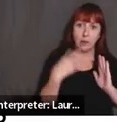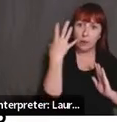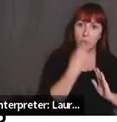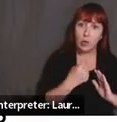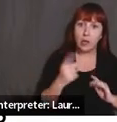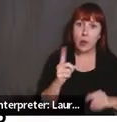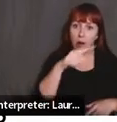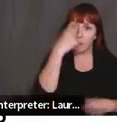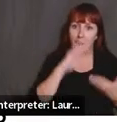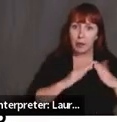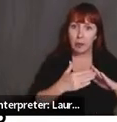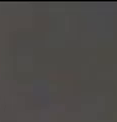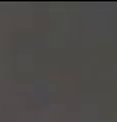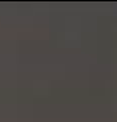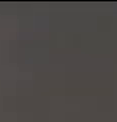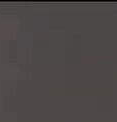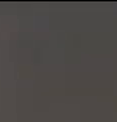community. All right. I'll stop there.